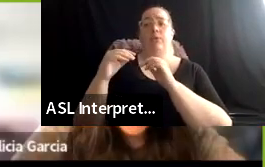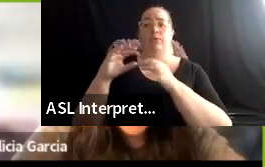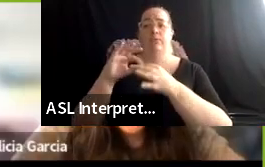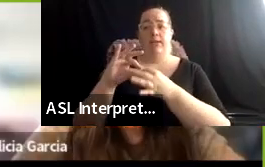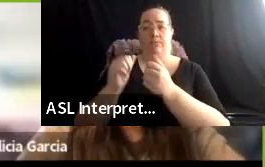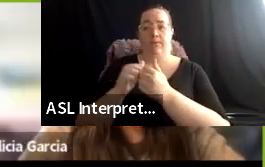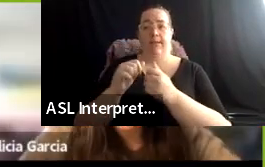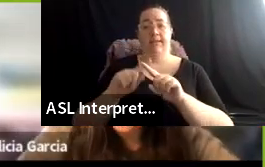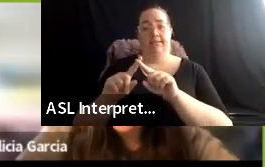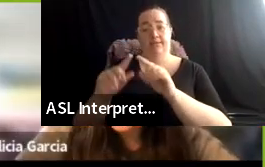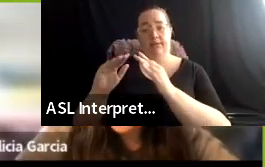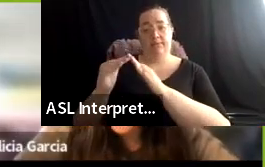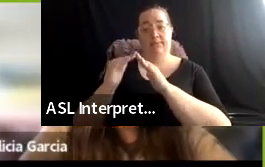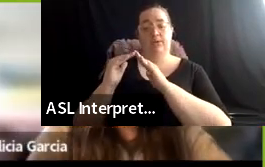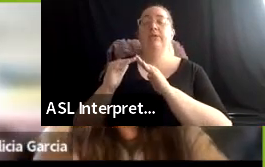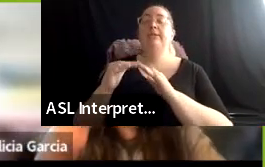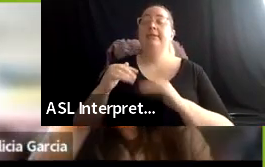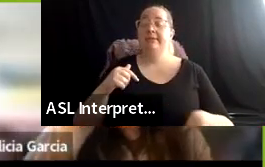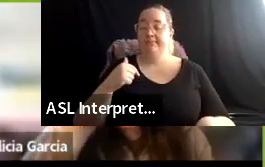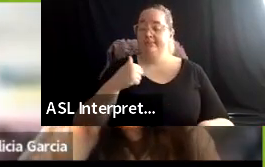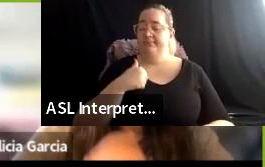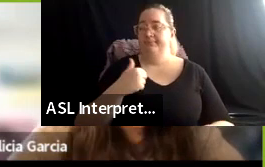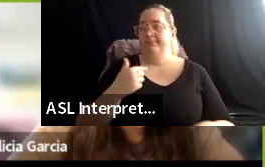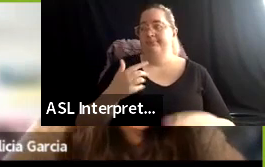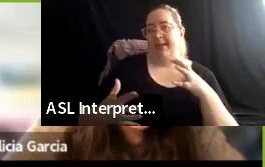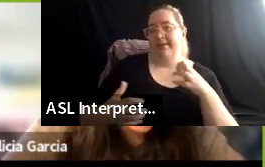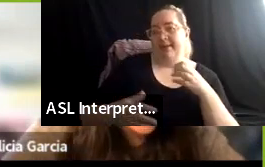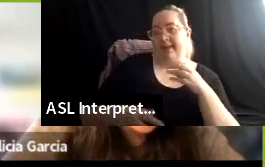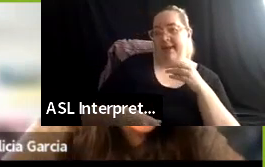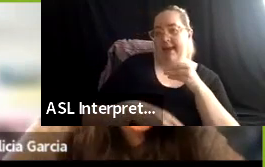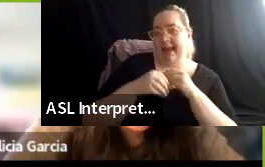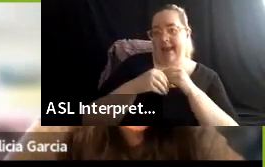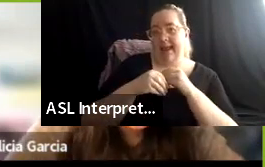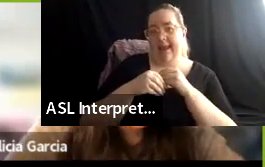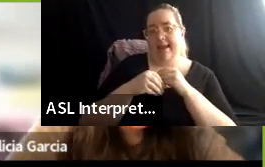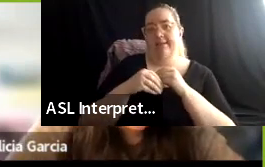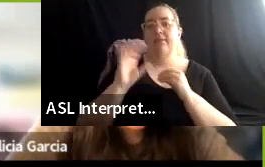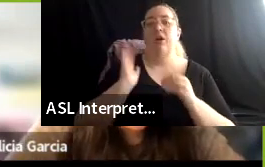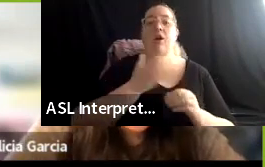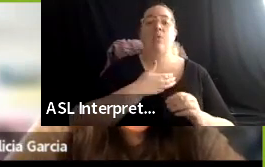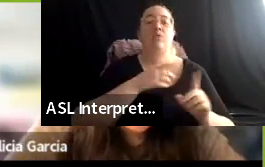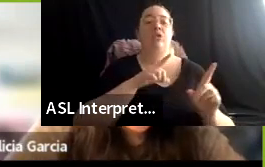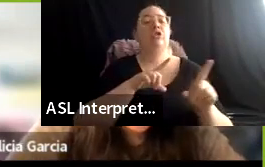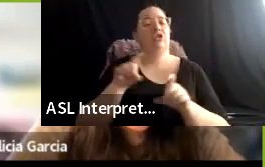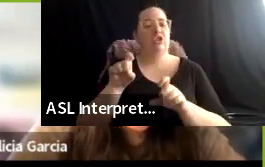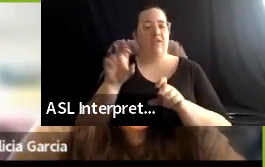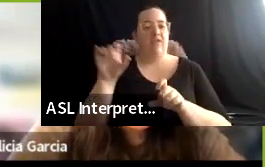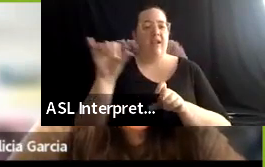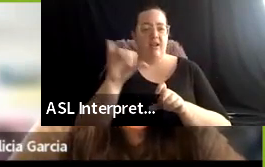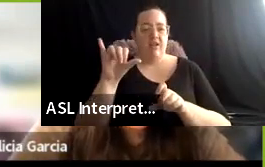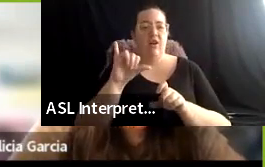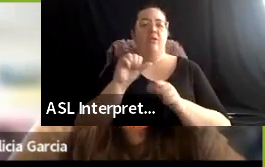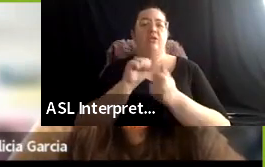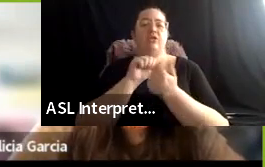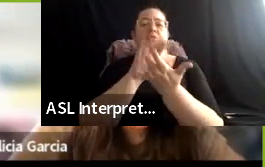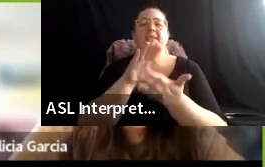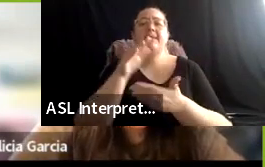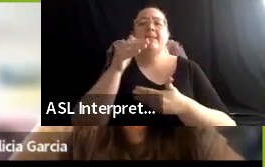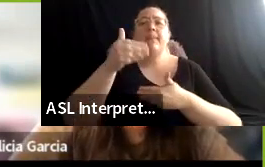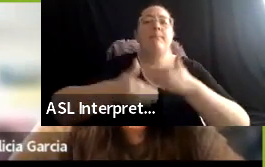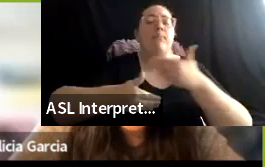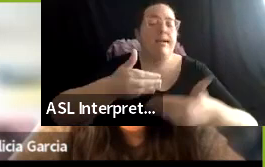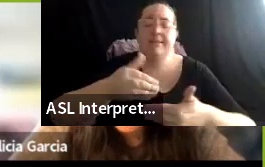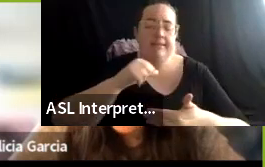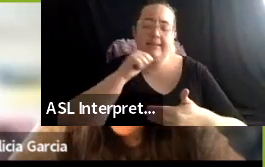And I'll just add, I'm sorry. I just wanted to add also that our survey sort of addresses the process. It's not just about the statement